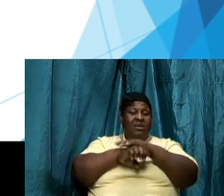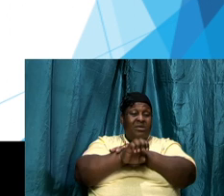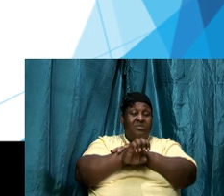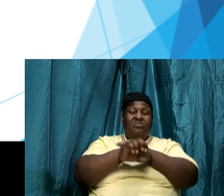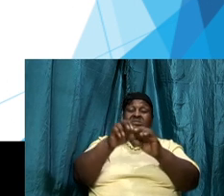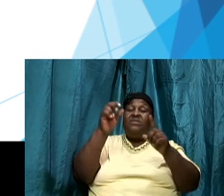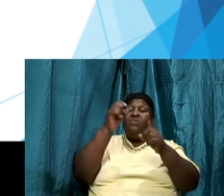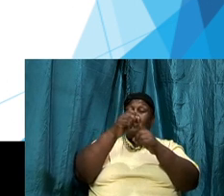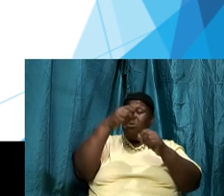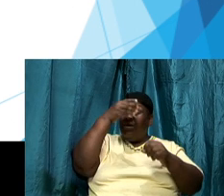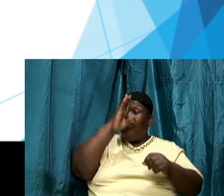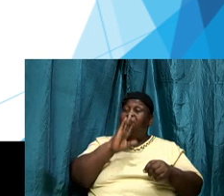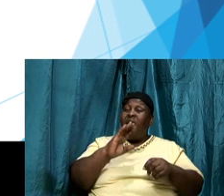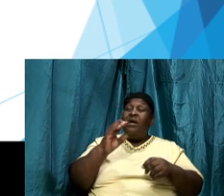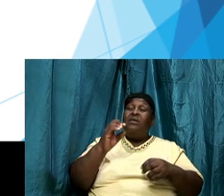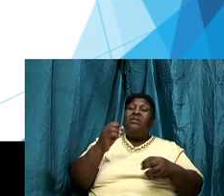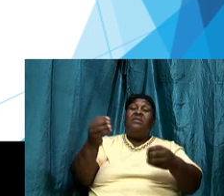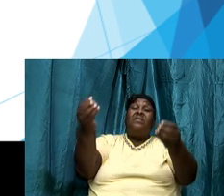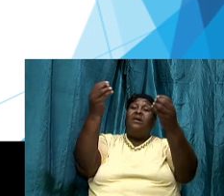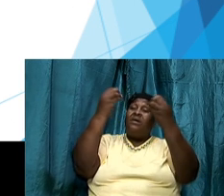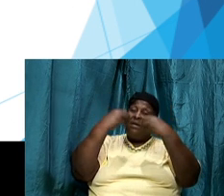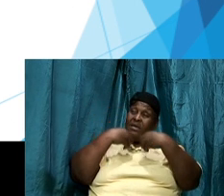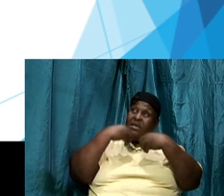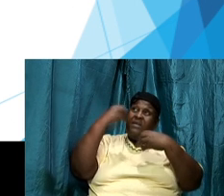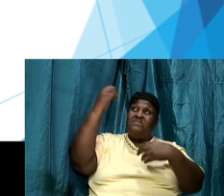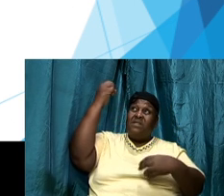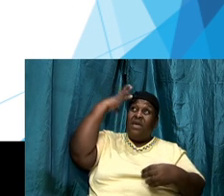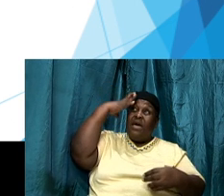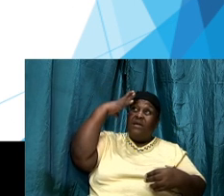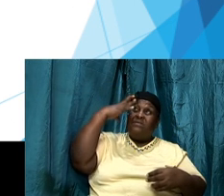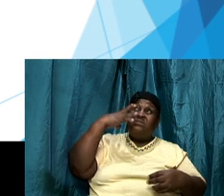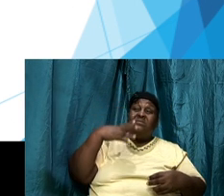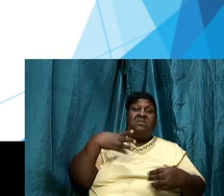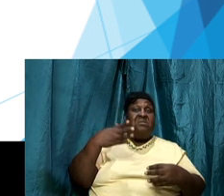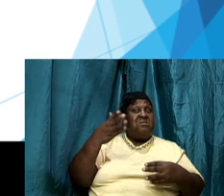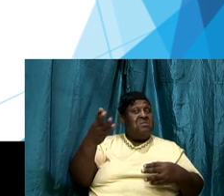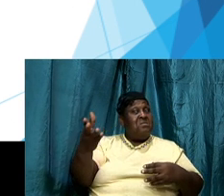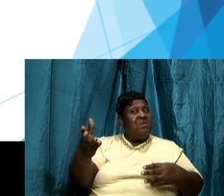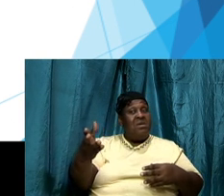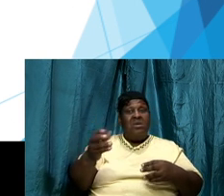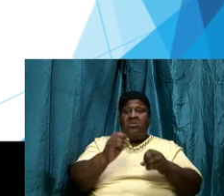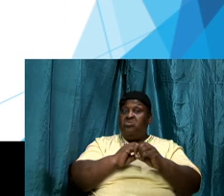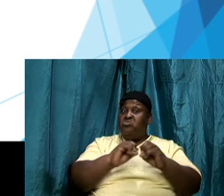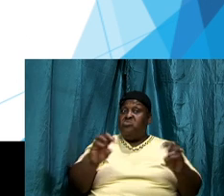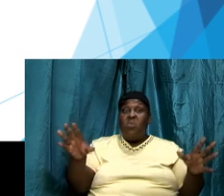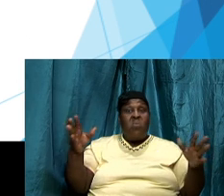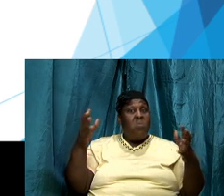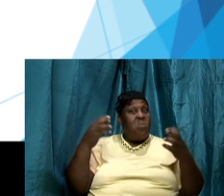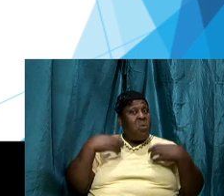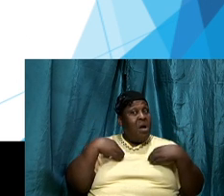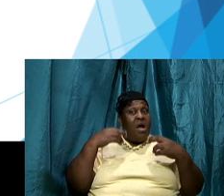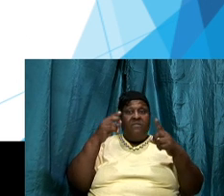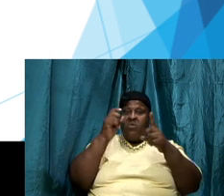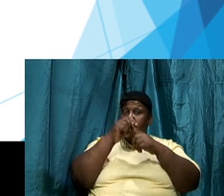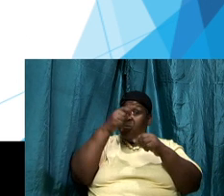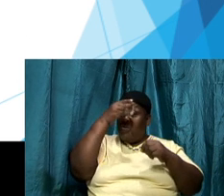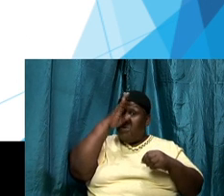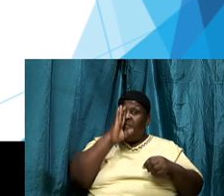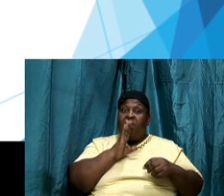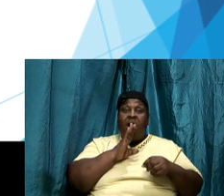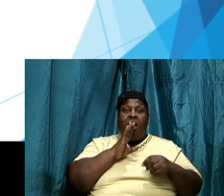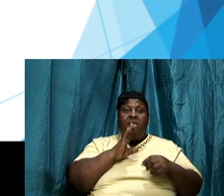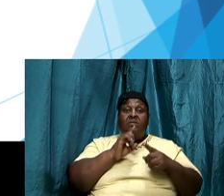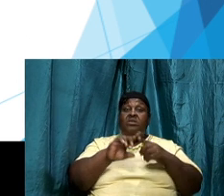of God that gives light and they just do not have the word of God